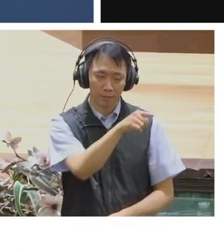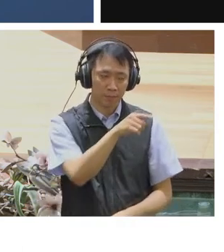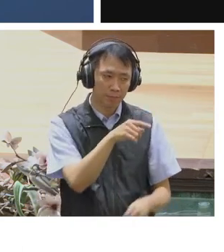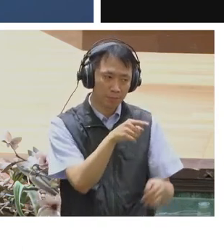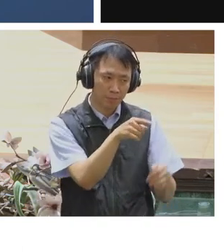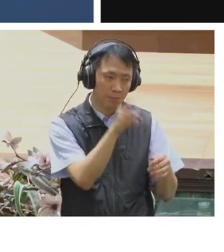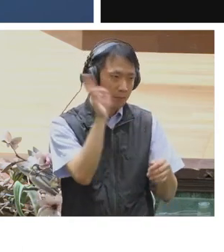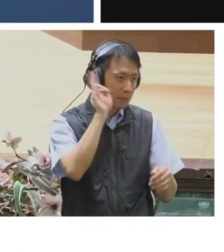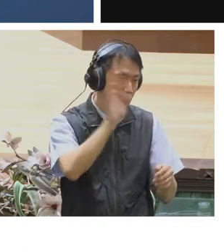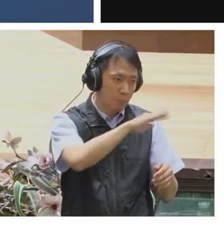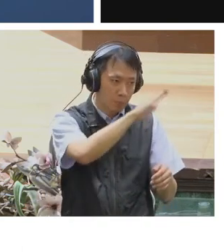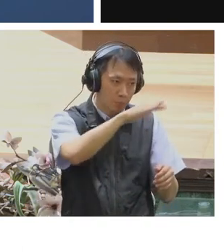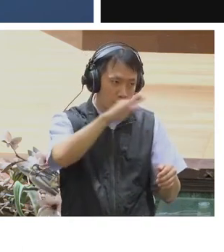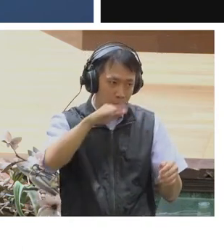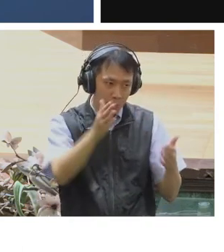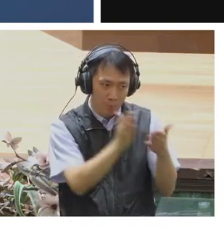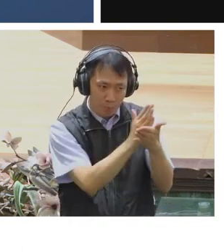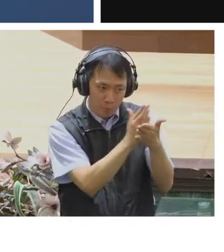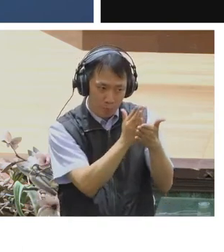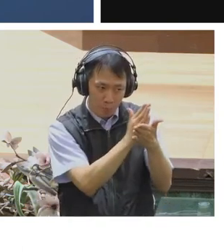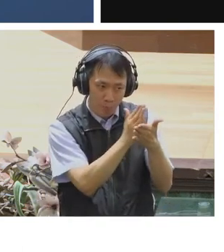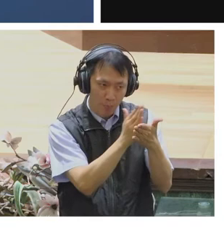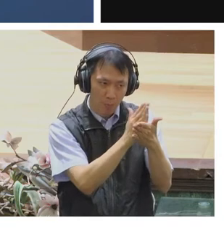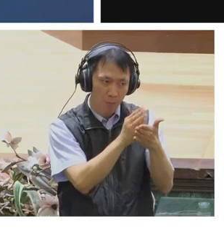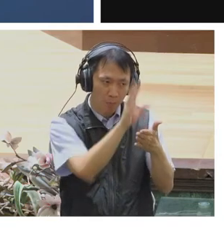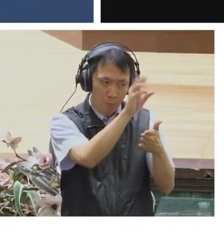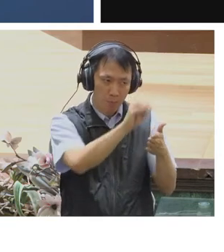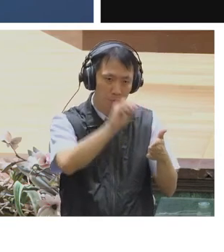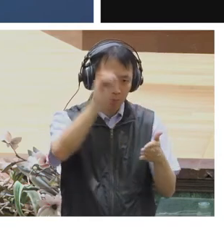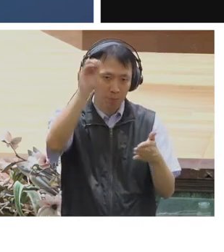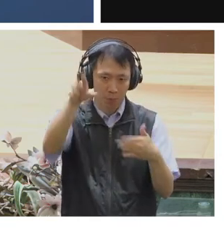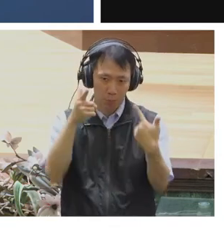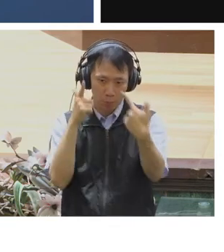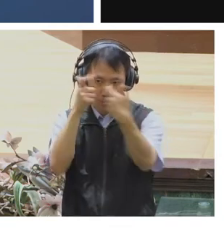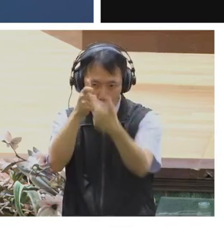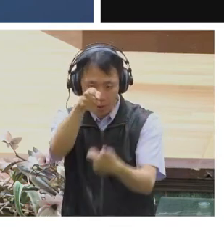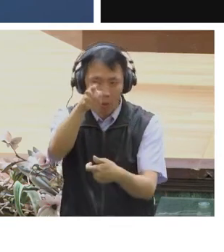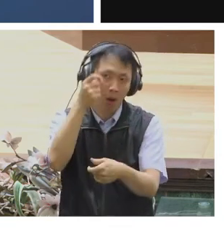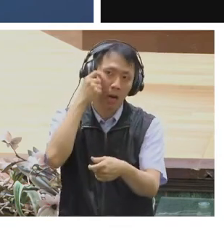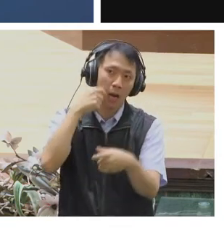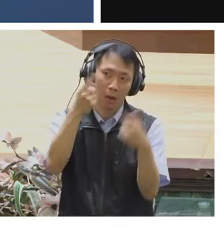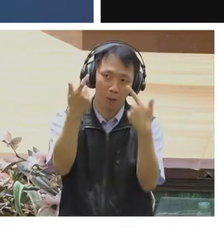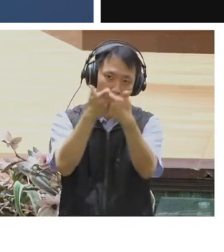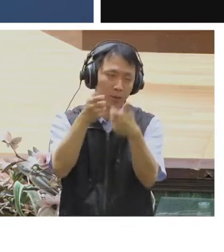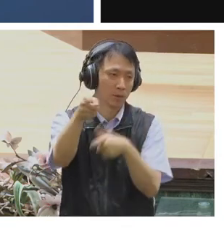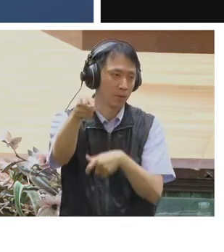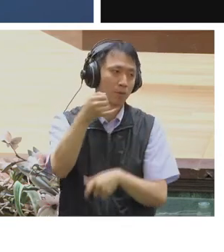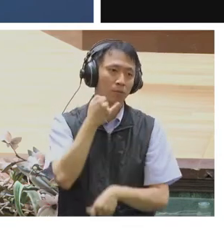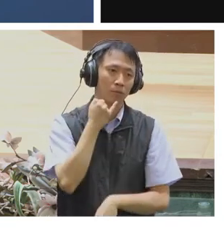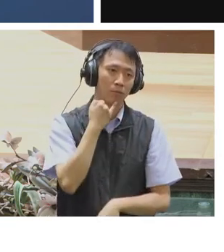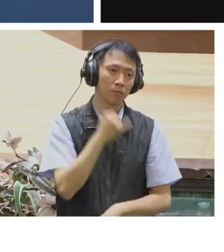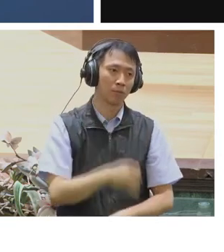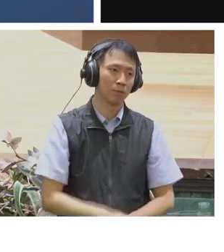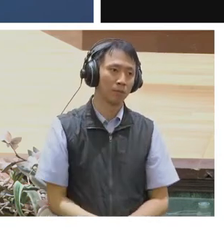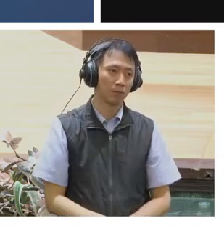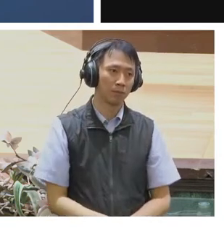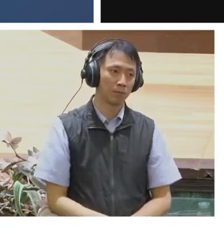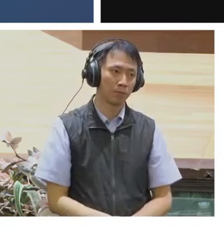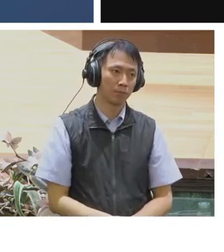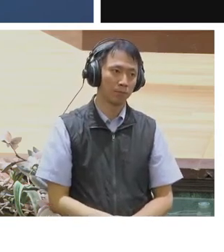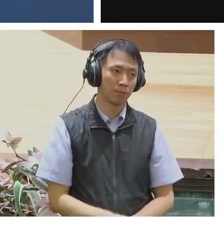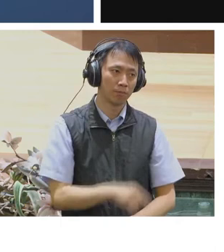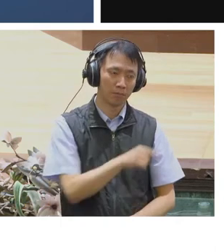of the other musical preferences of all of the music that someone has listened to. This is a stunning example of the application of machine learning